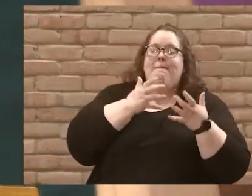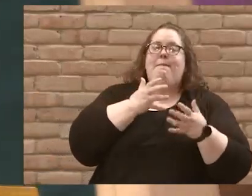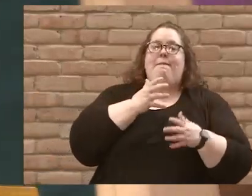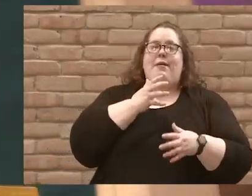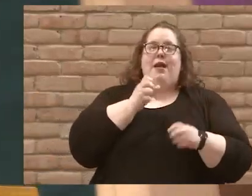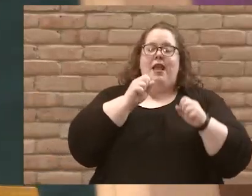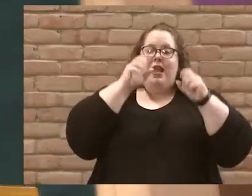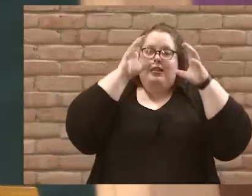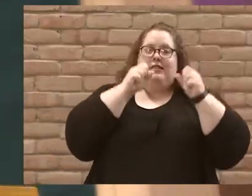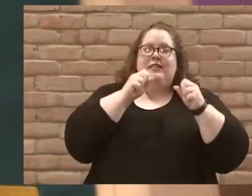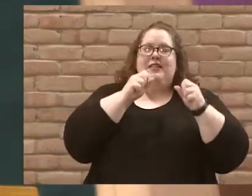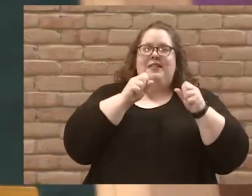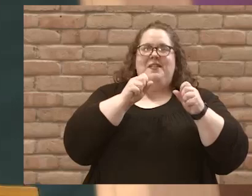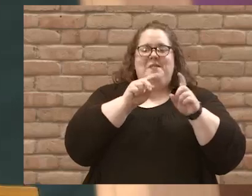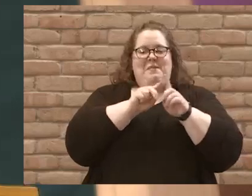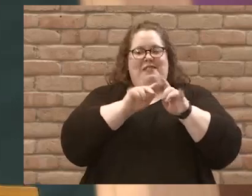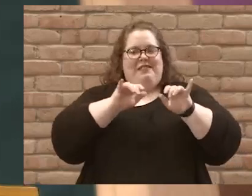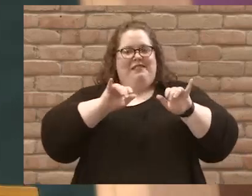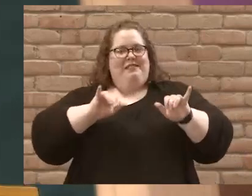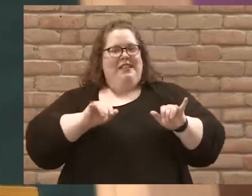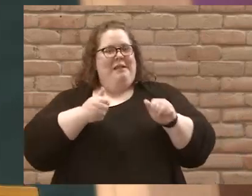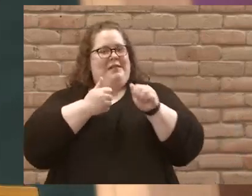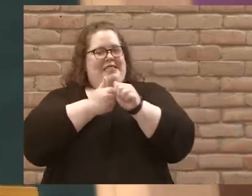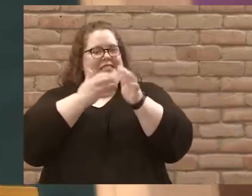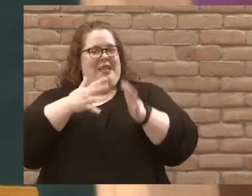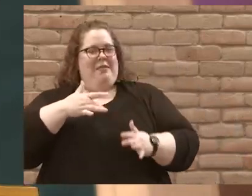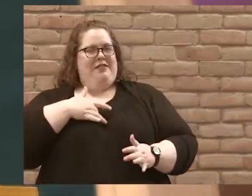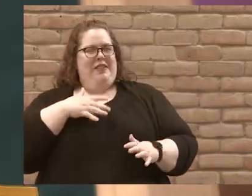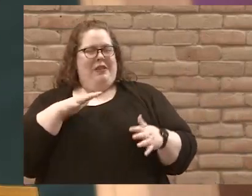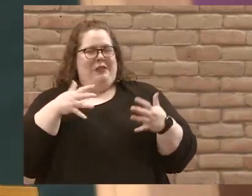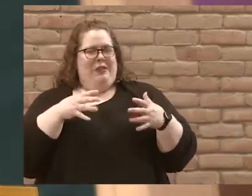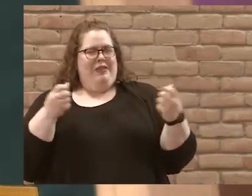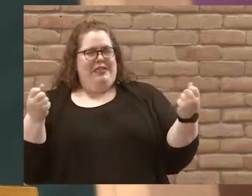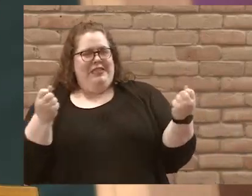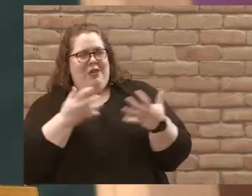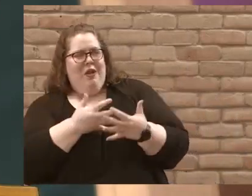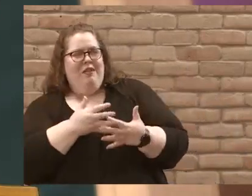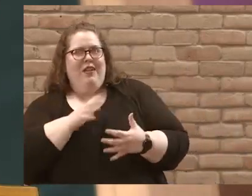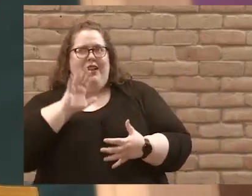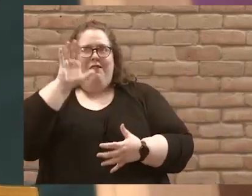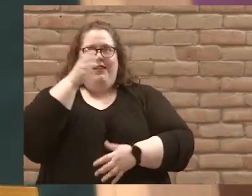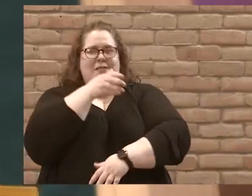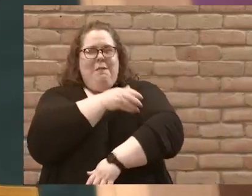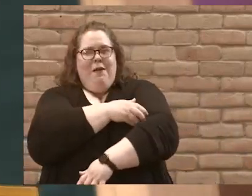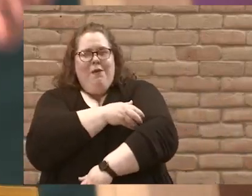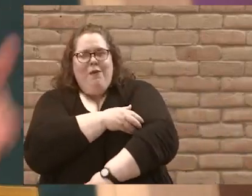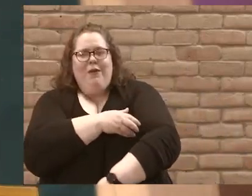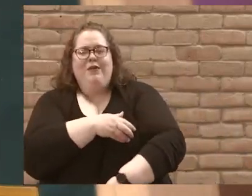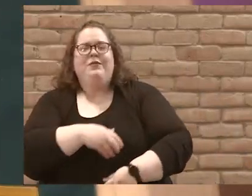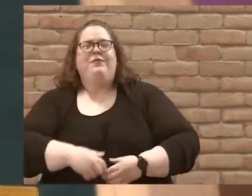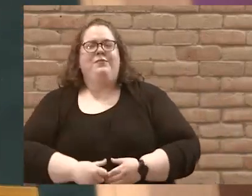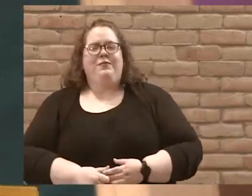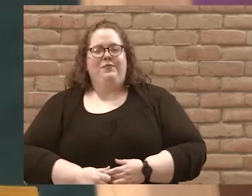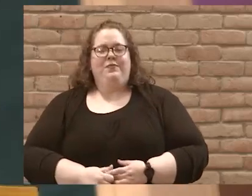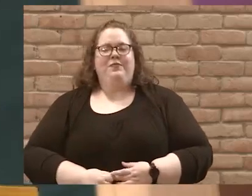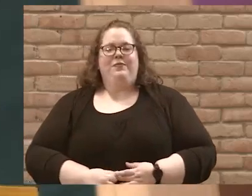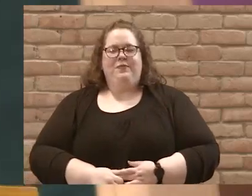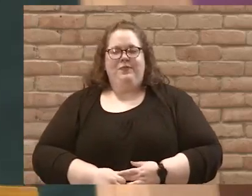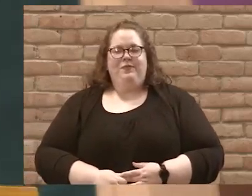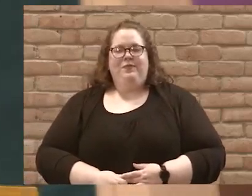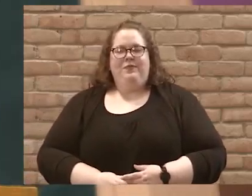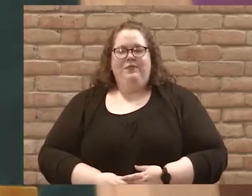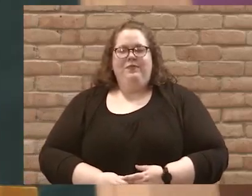at this power that Jesus himself possesses. As we make our way to the beginning of